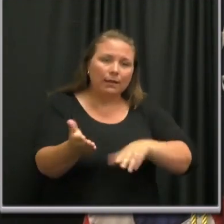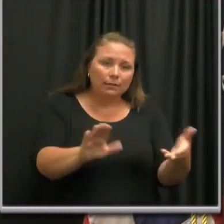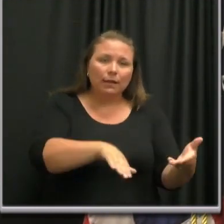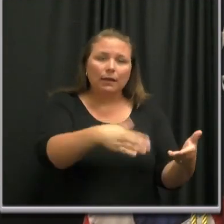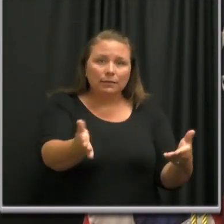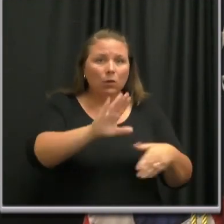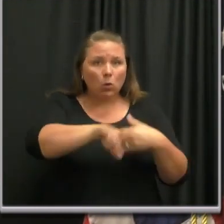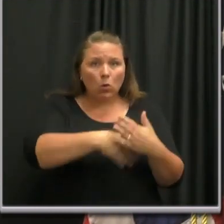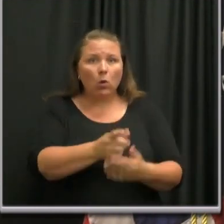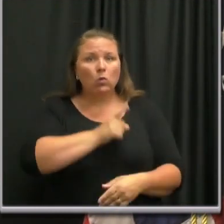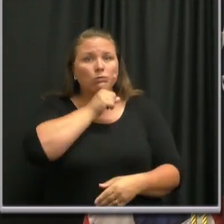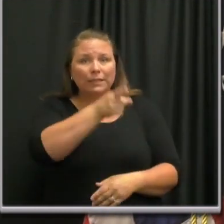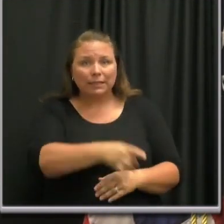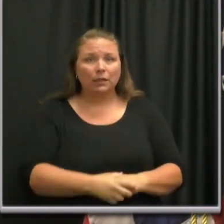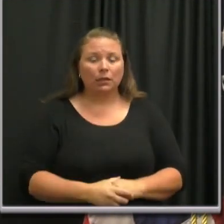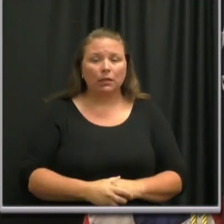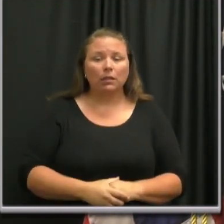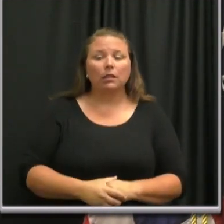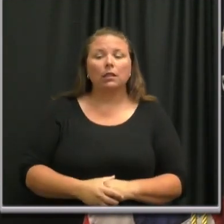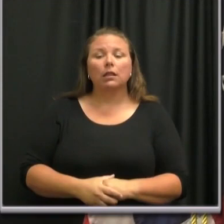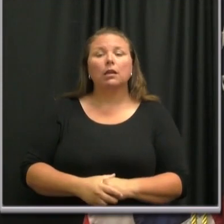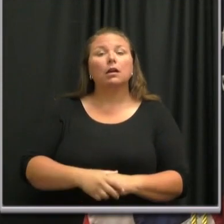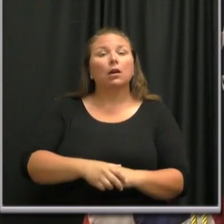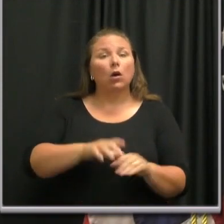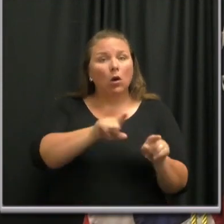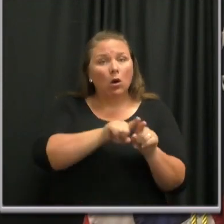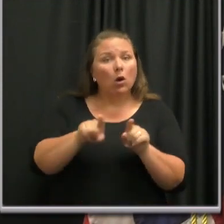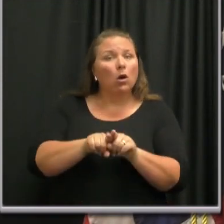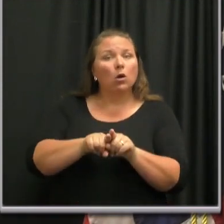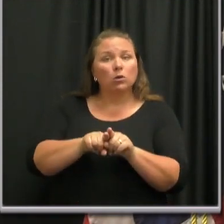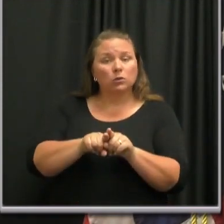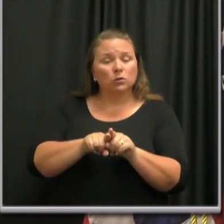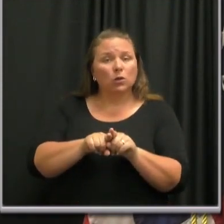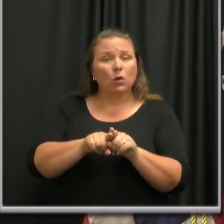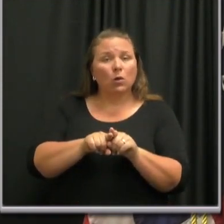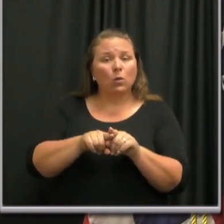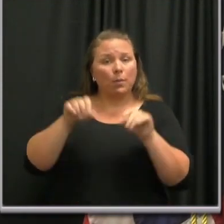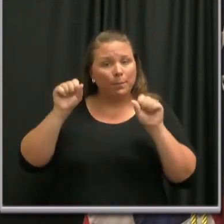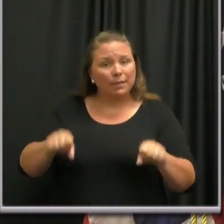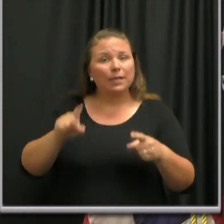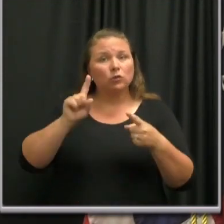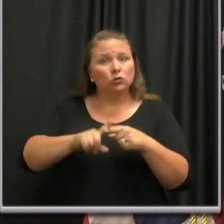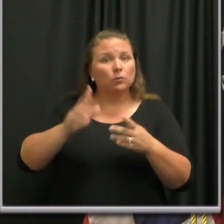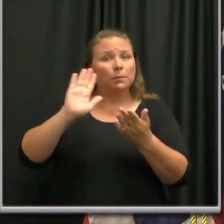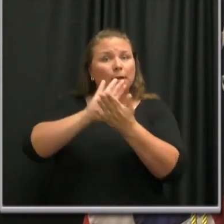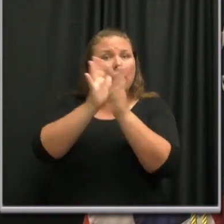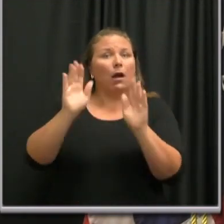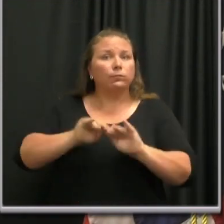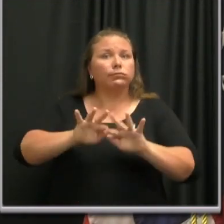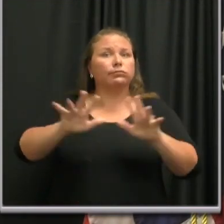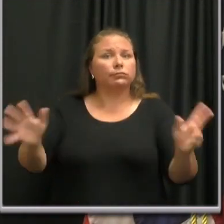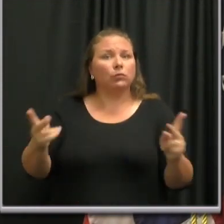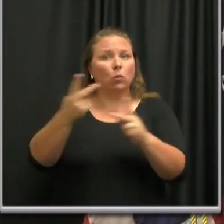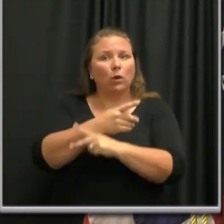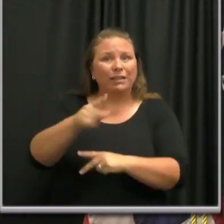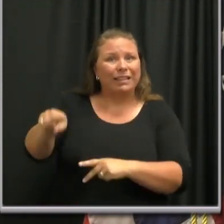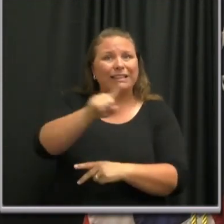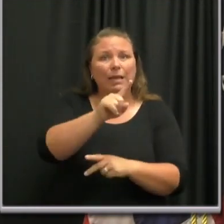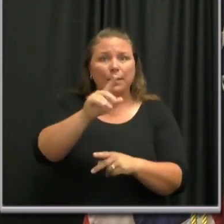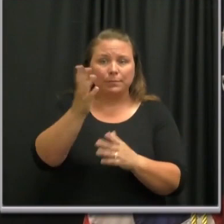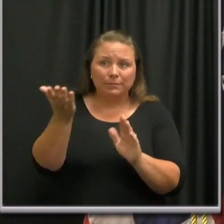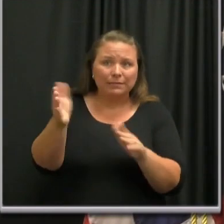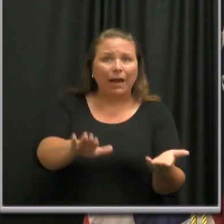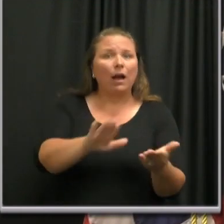they're all real. So is the potential of the virus infecting tens of millions of people and some of those people dying, millions of them.